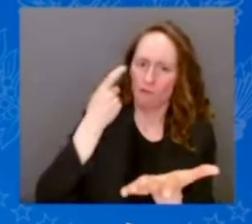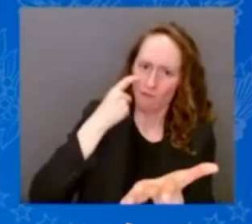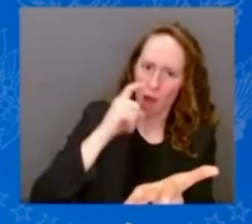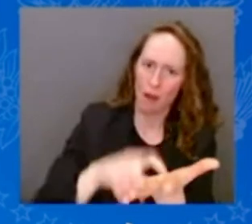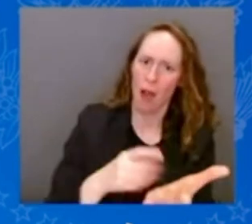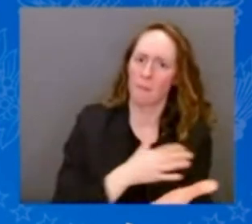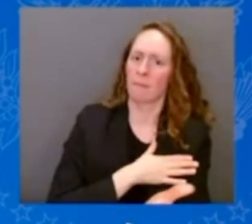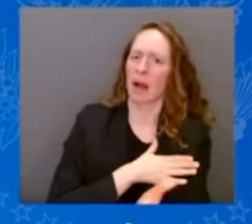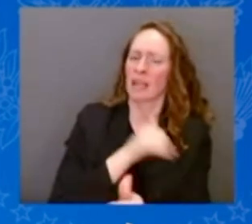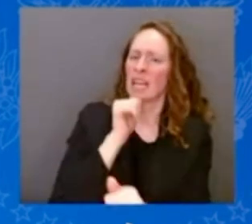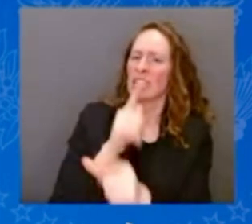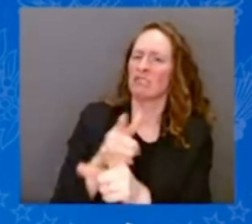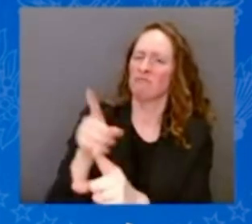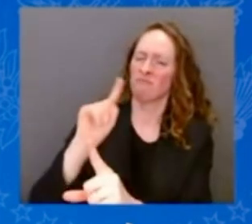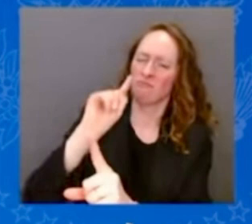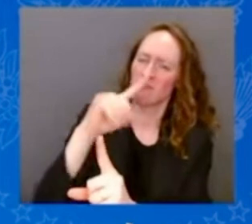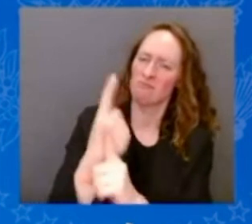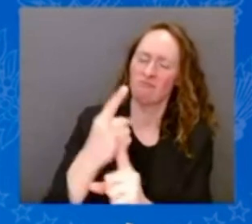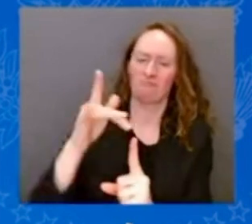want to...